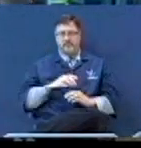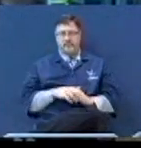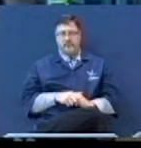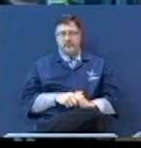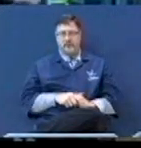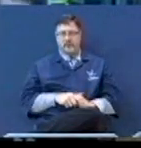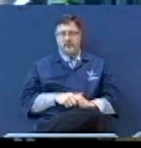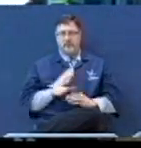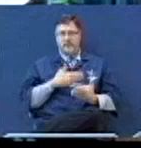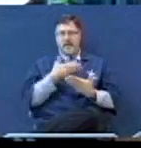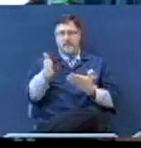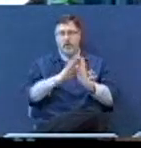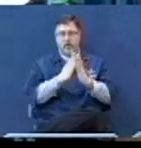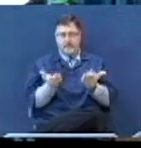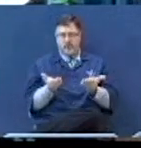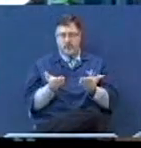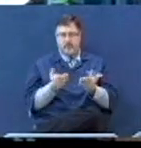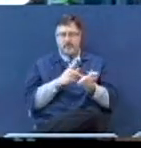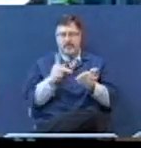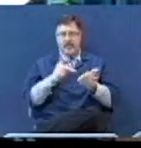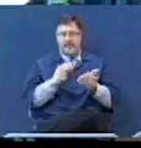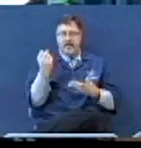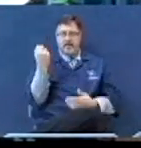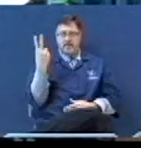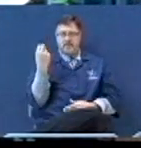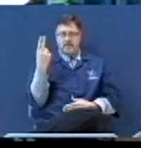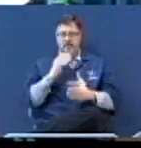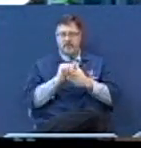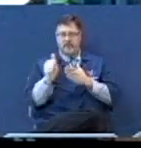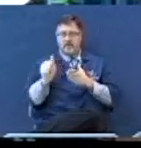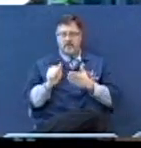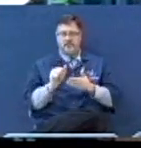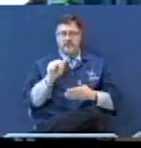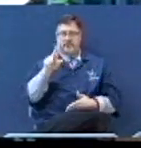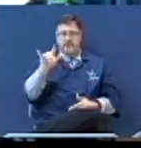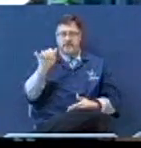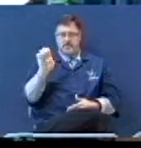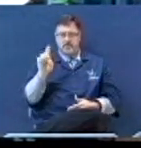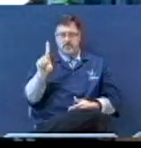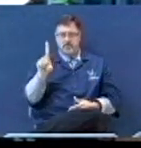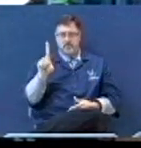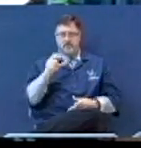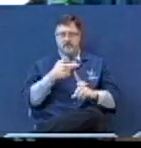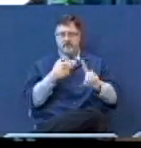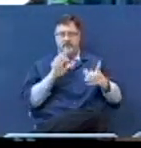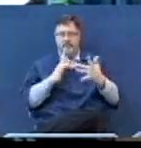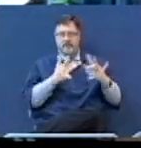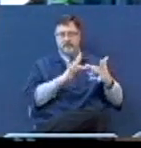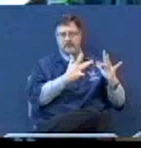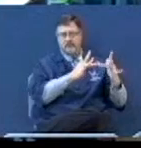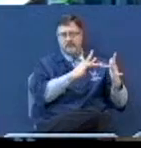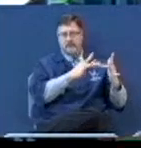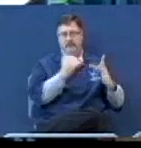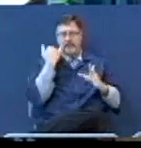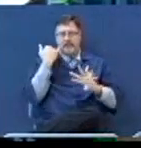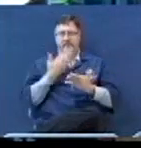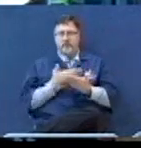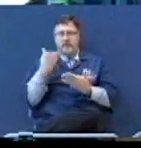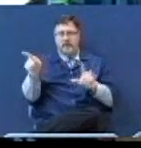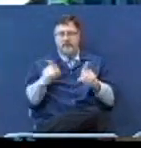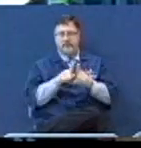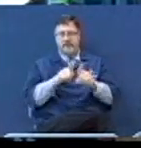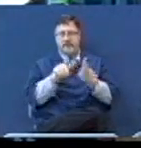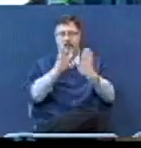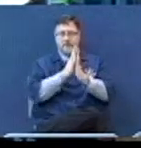But I bought a book. I paid $12 used off of Amazon. If you buy the same book